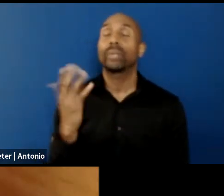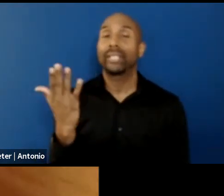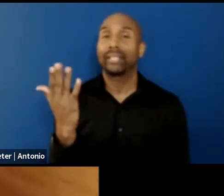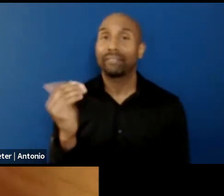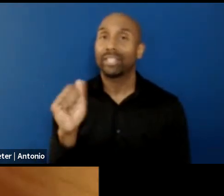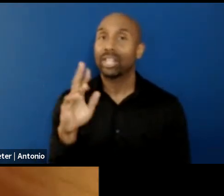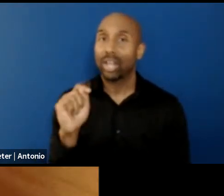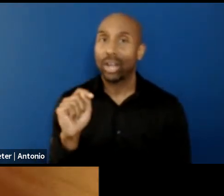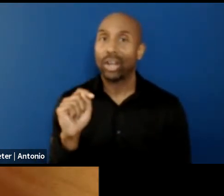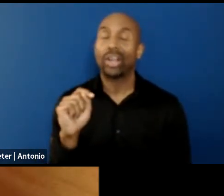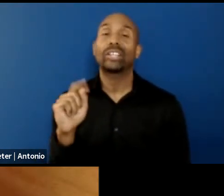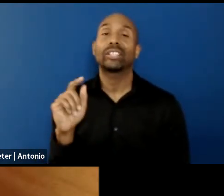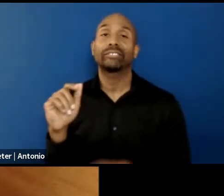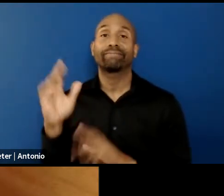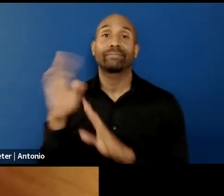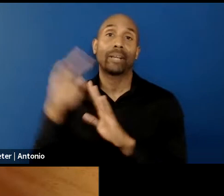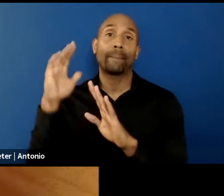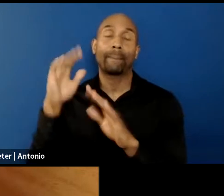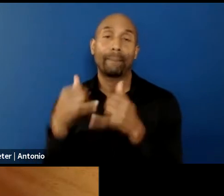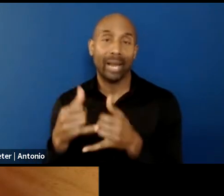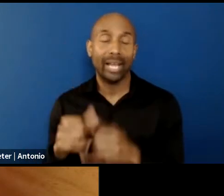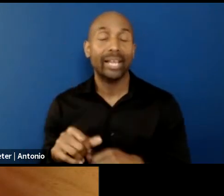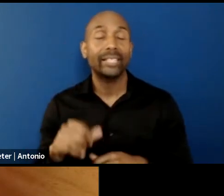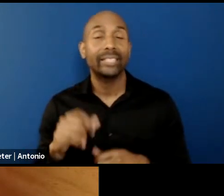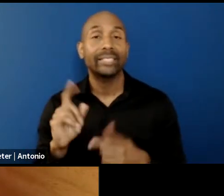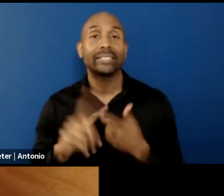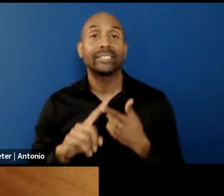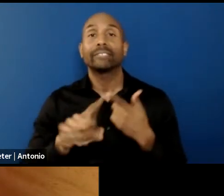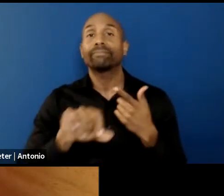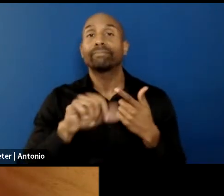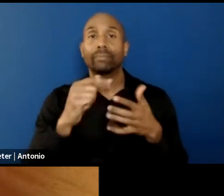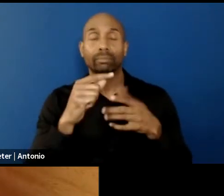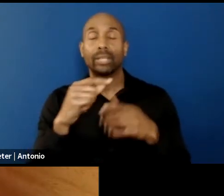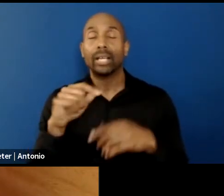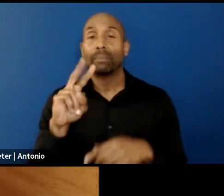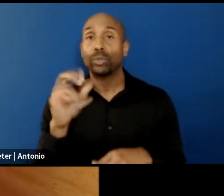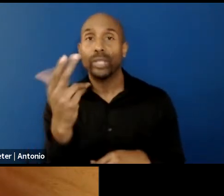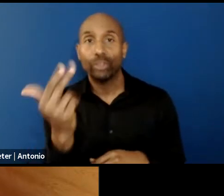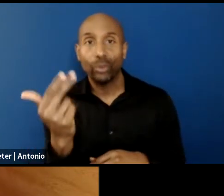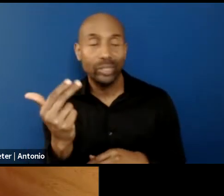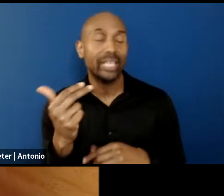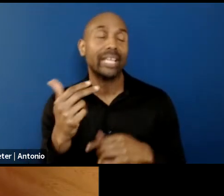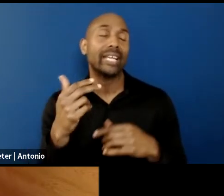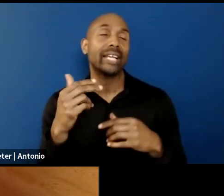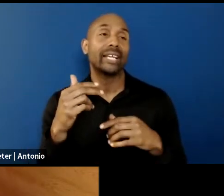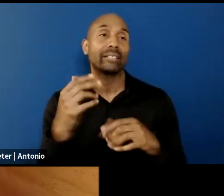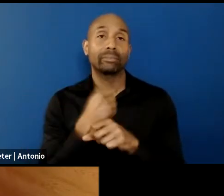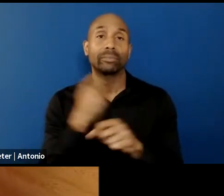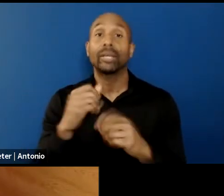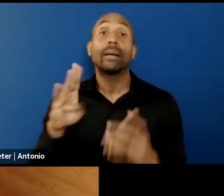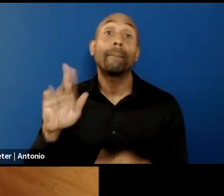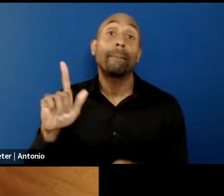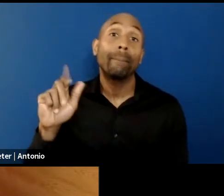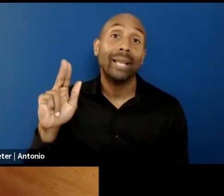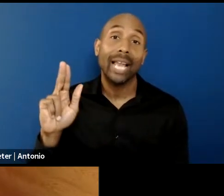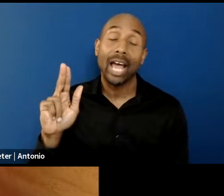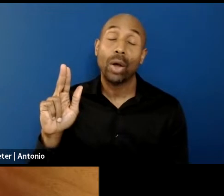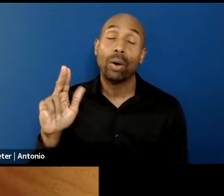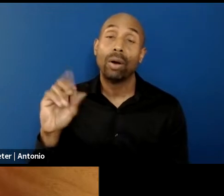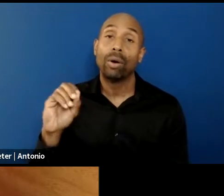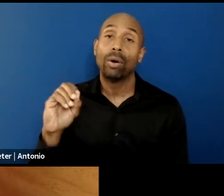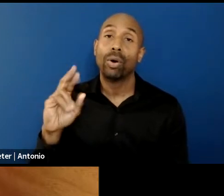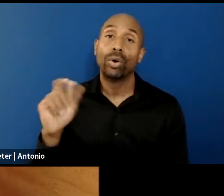Boss Prize from the Guckeland Foundation in 2013, and the Blau Orange Prize in Berlin in